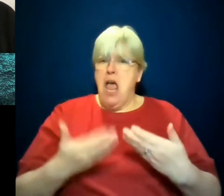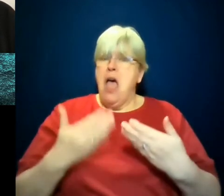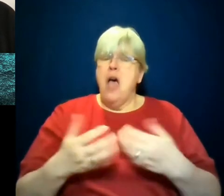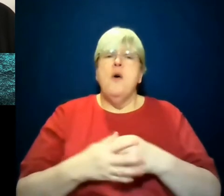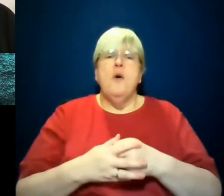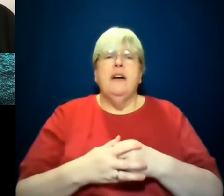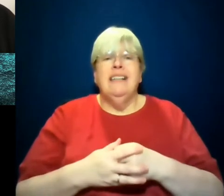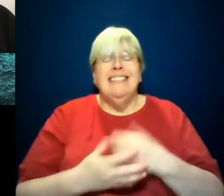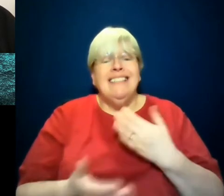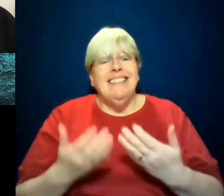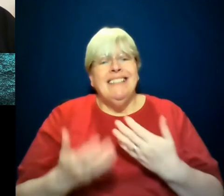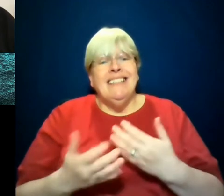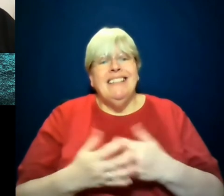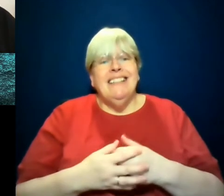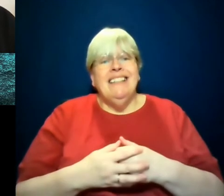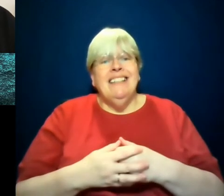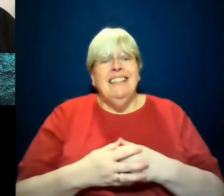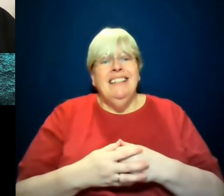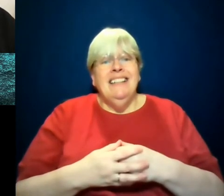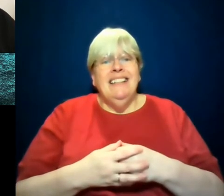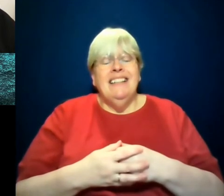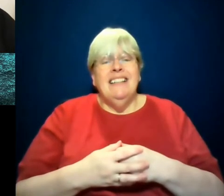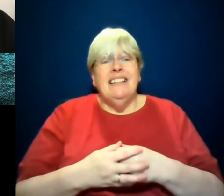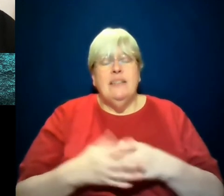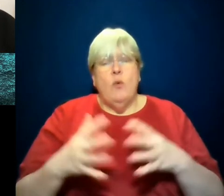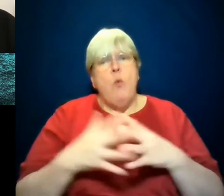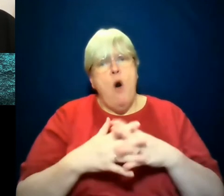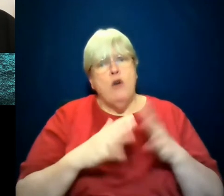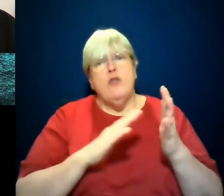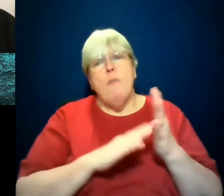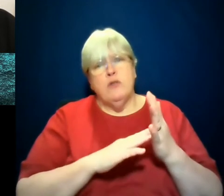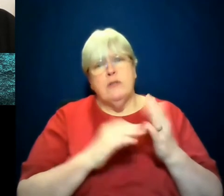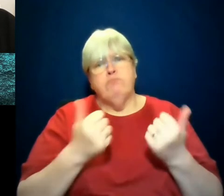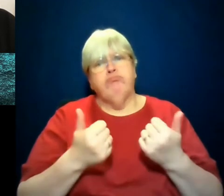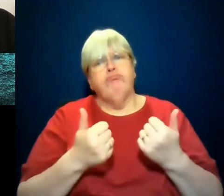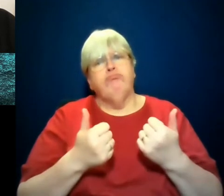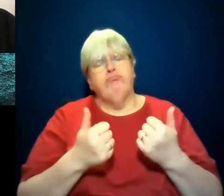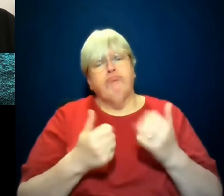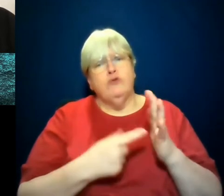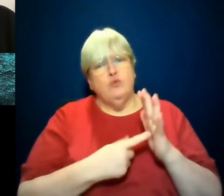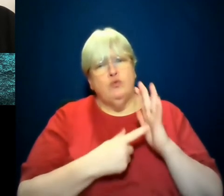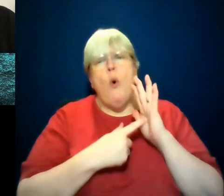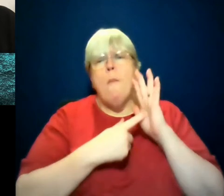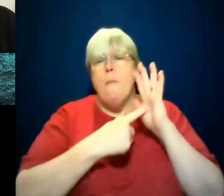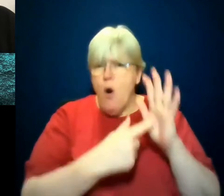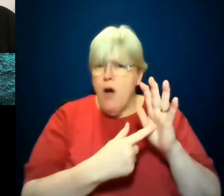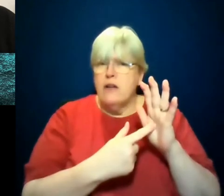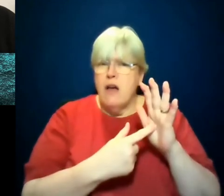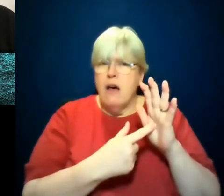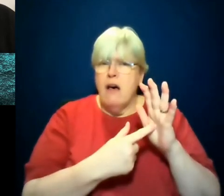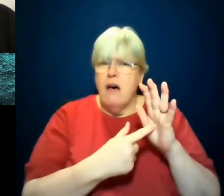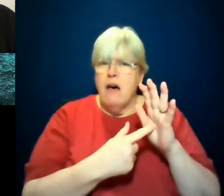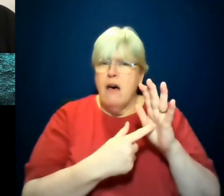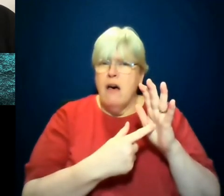Well, I have to say, think Walter Moseley is such a template for, I don't know that I would,